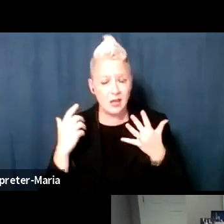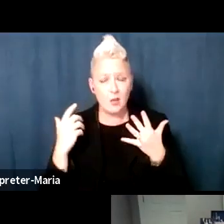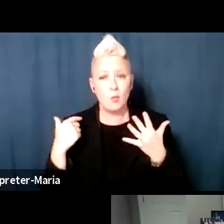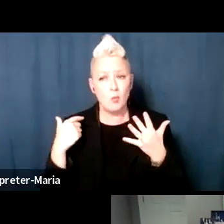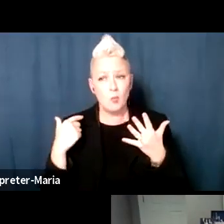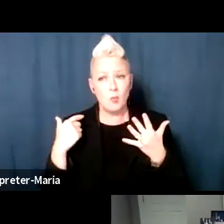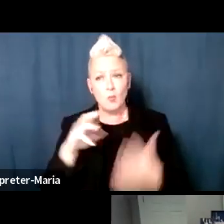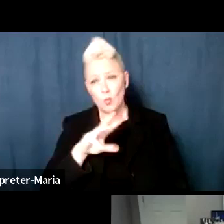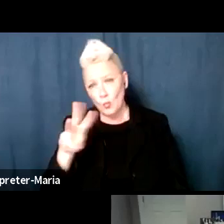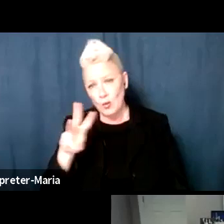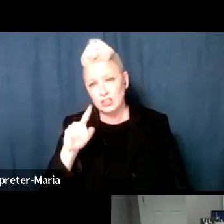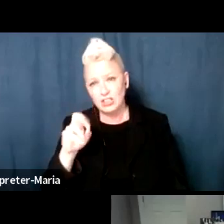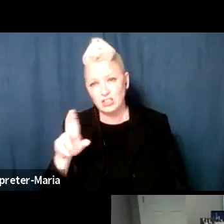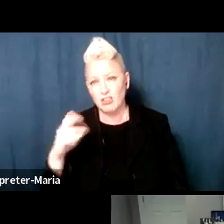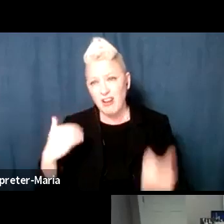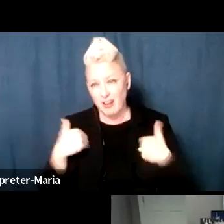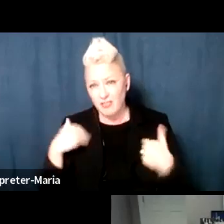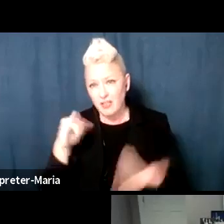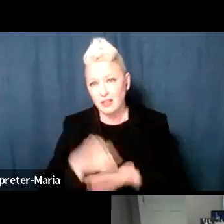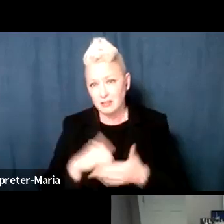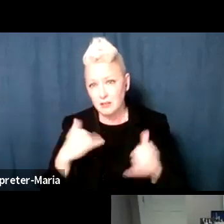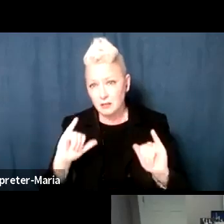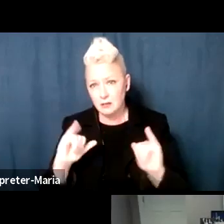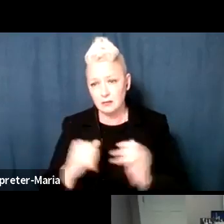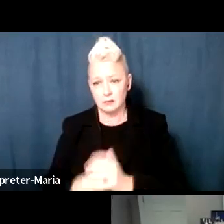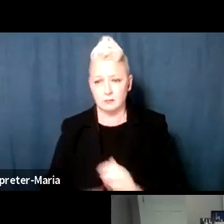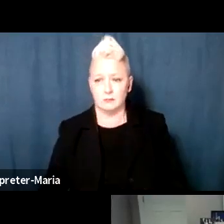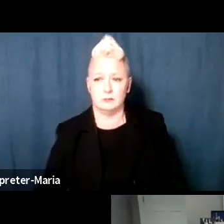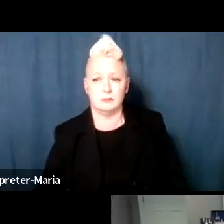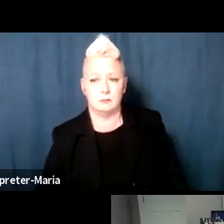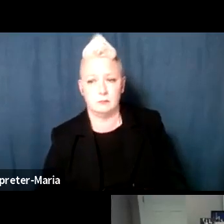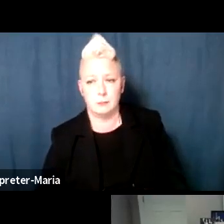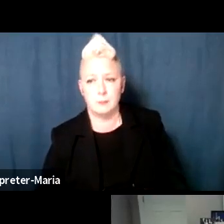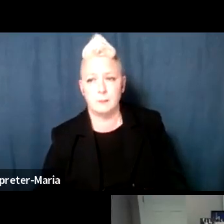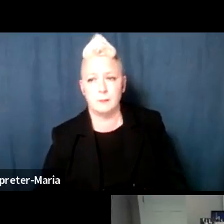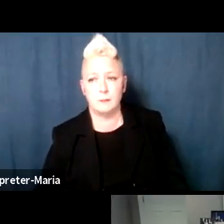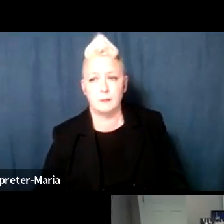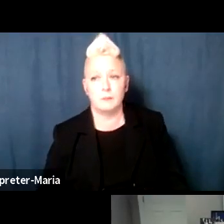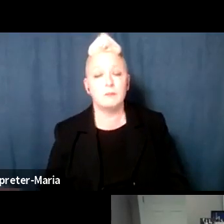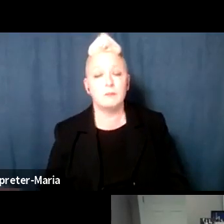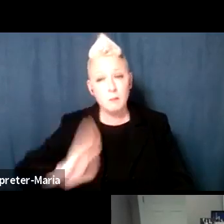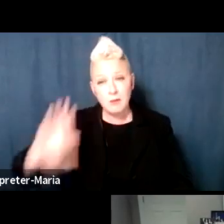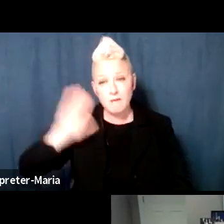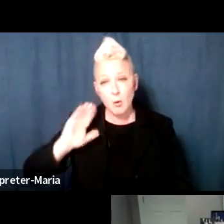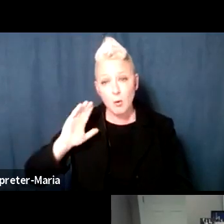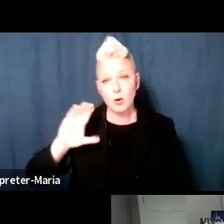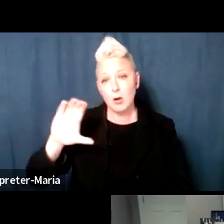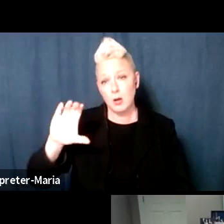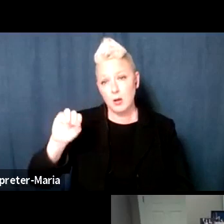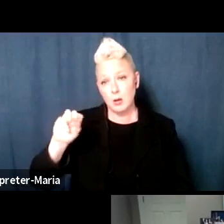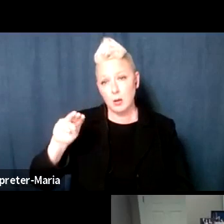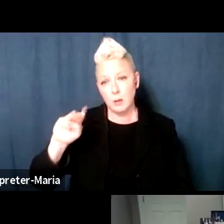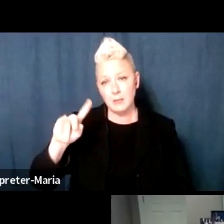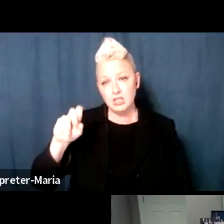from here in Westchester. He was a commissioner, and now he is the chair.